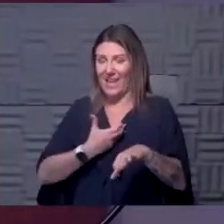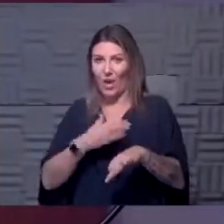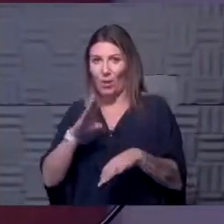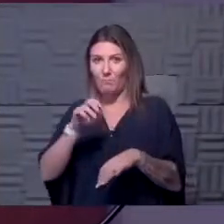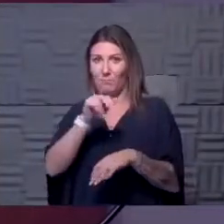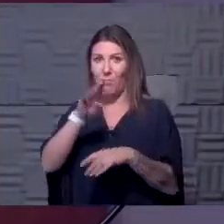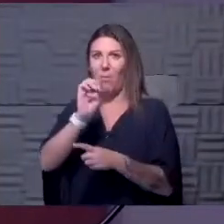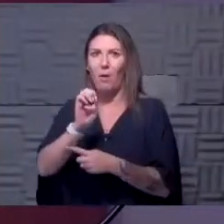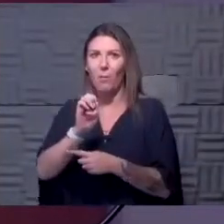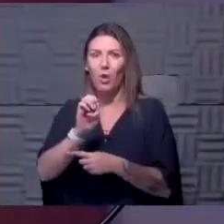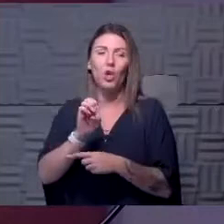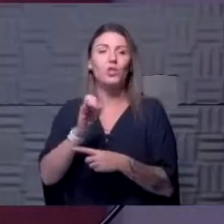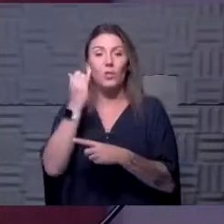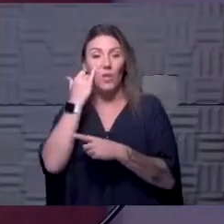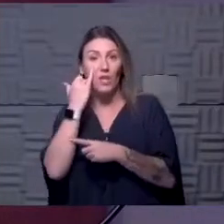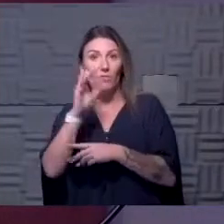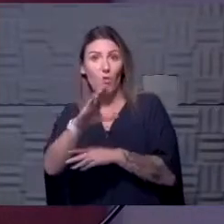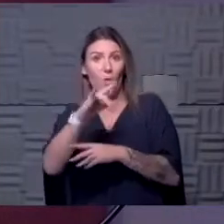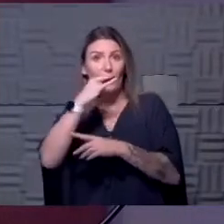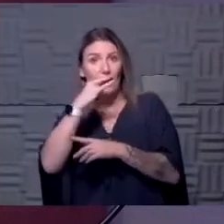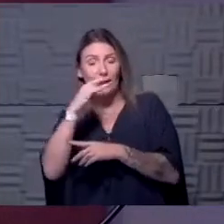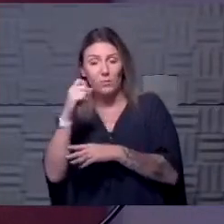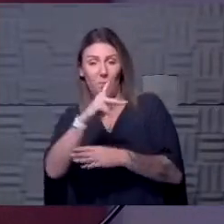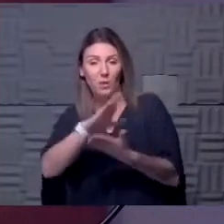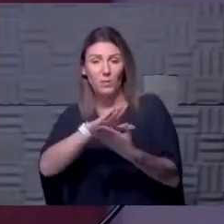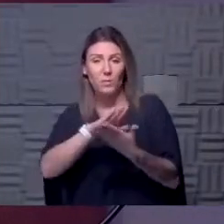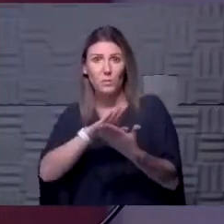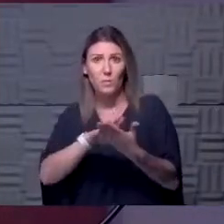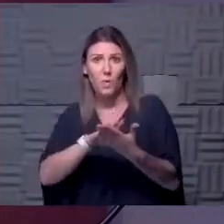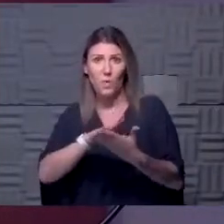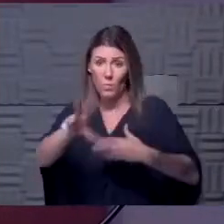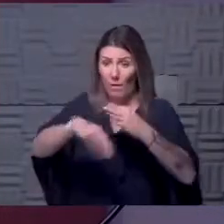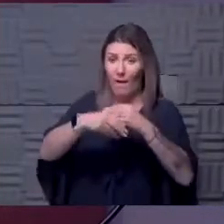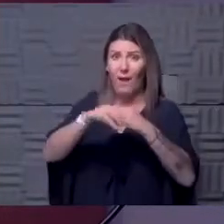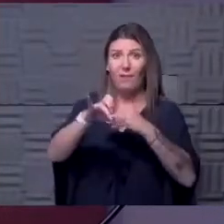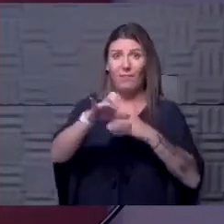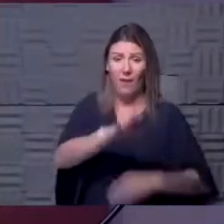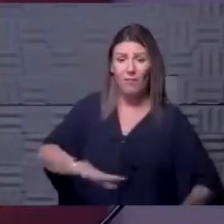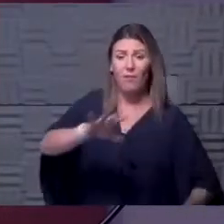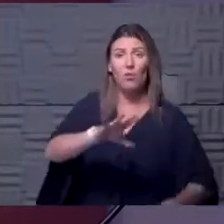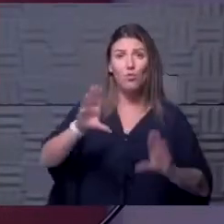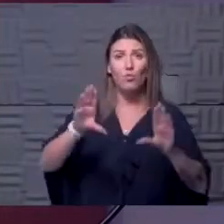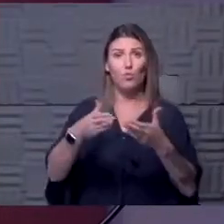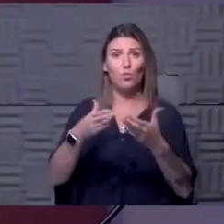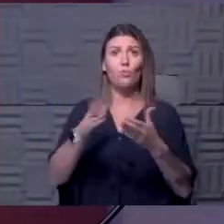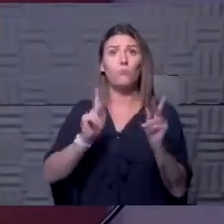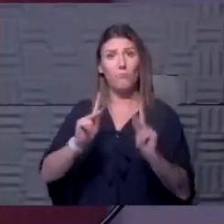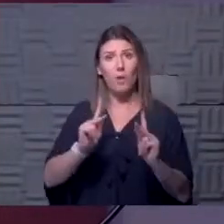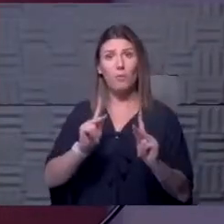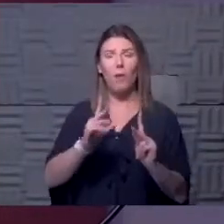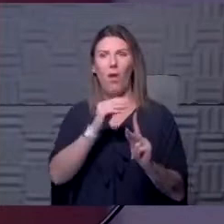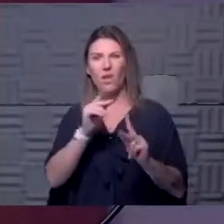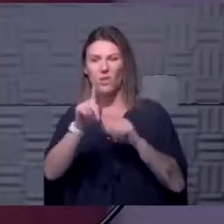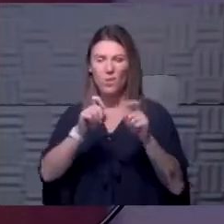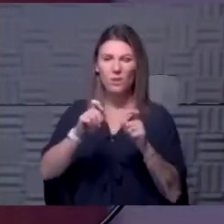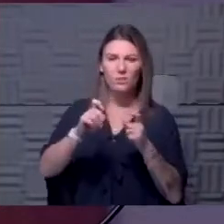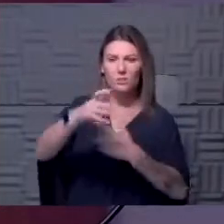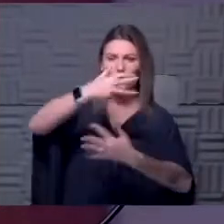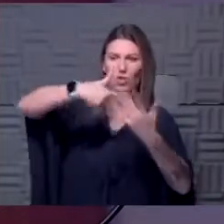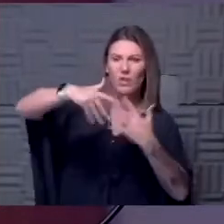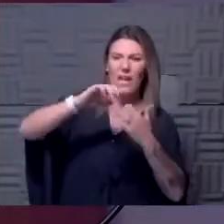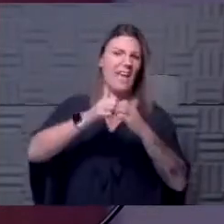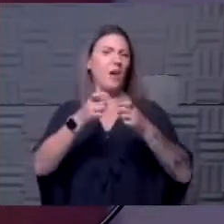bubble expands to be the bubble of your children if your children live with you. And so, you know, the questions about socialization and how do we manage